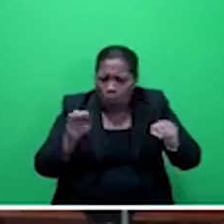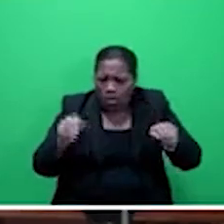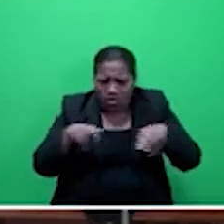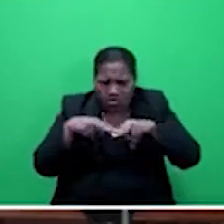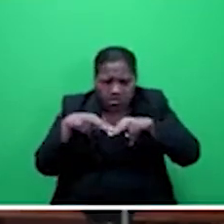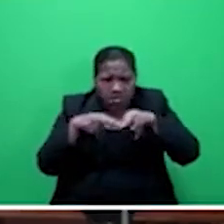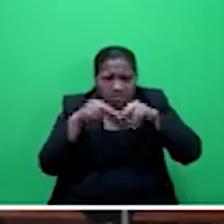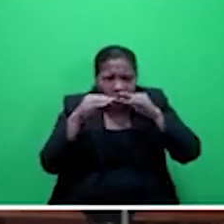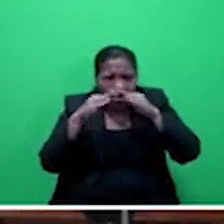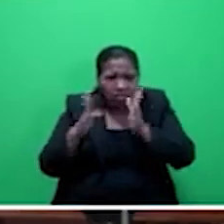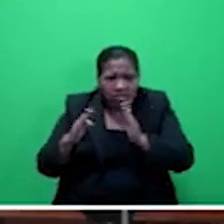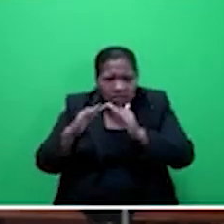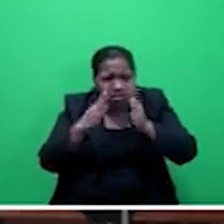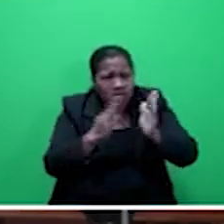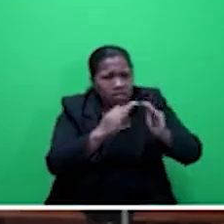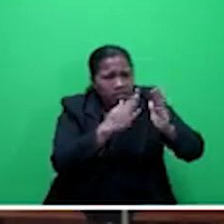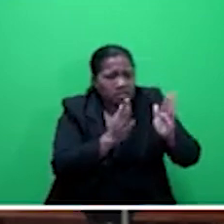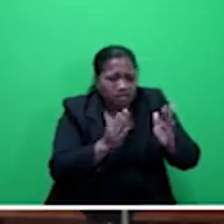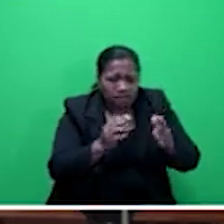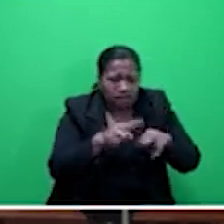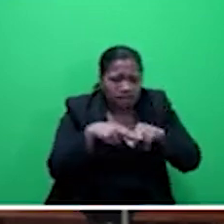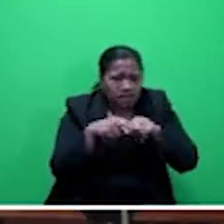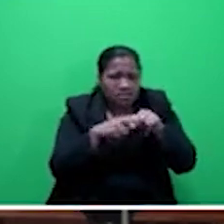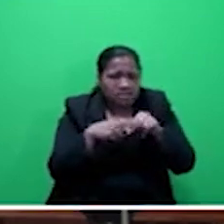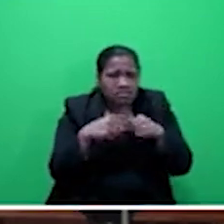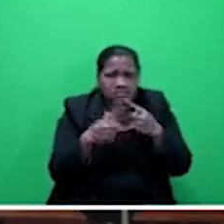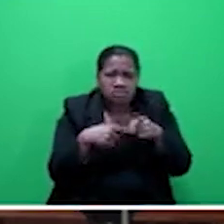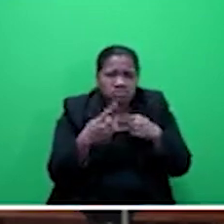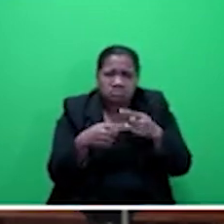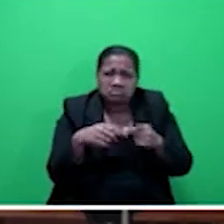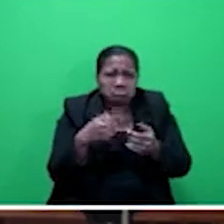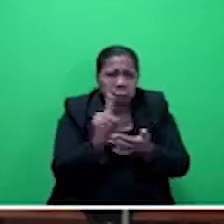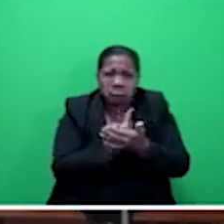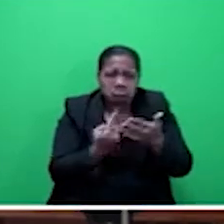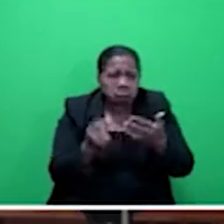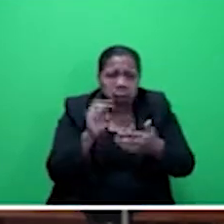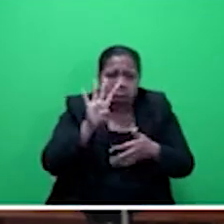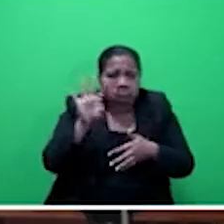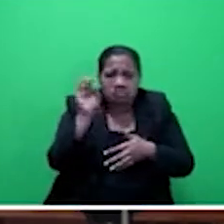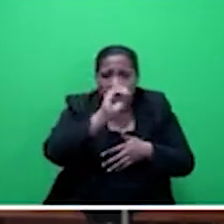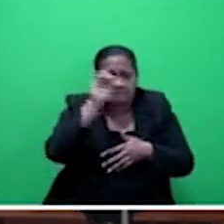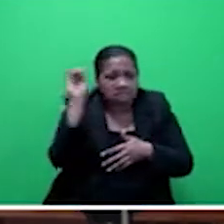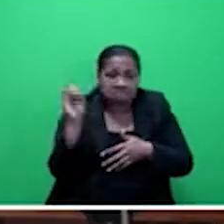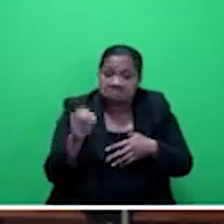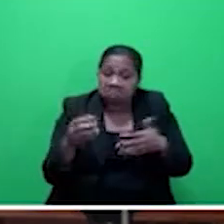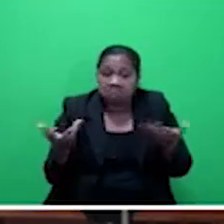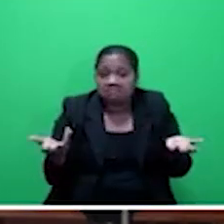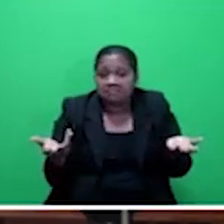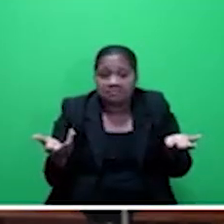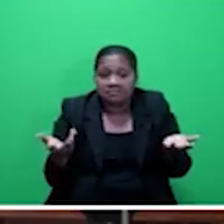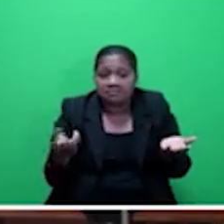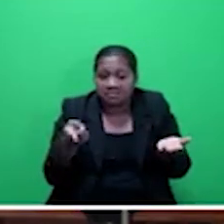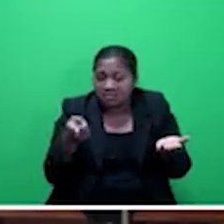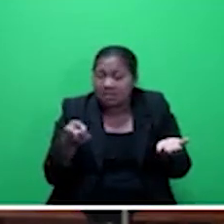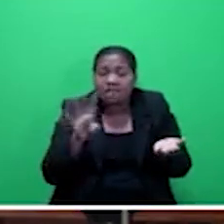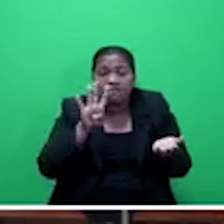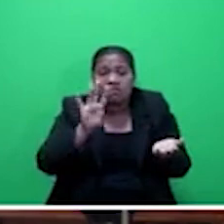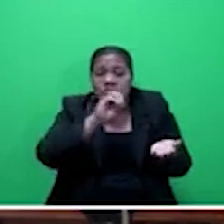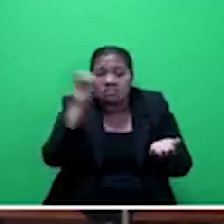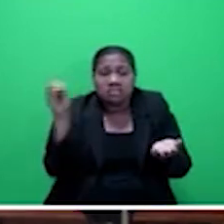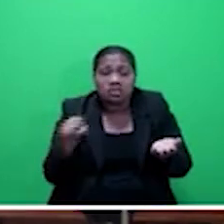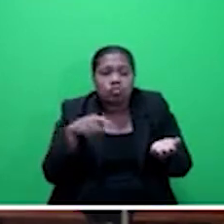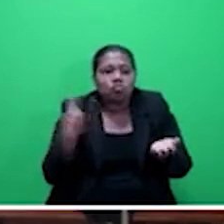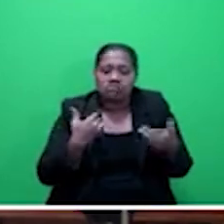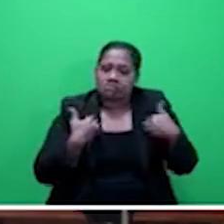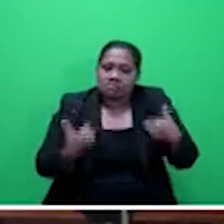low rate of insurance penetration has been highlighted, about 12 percent only, and generally tends to be those who are wealthy who can get their homes insured.